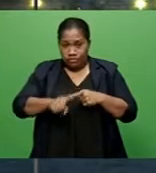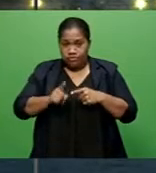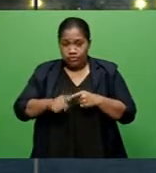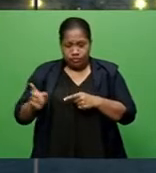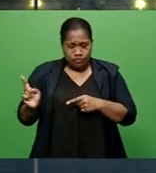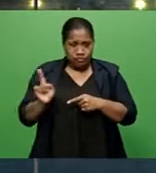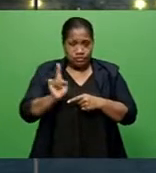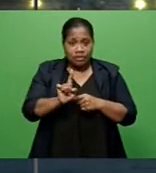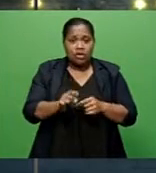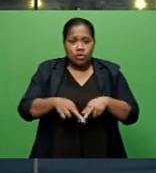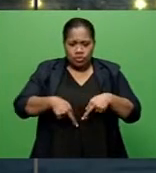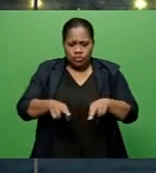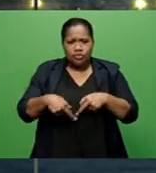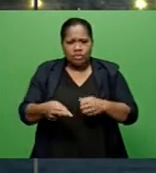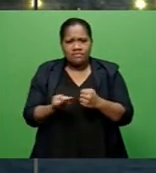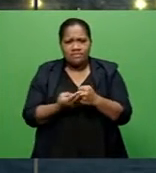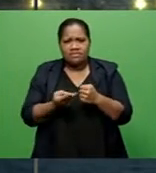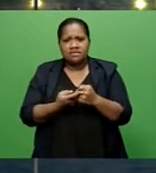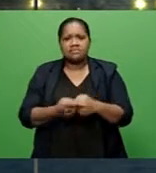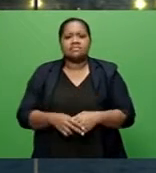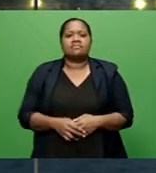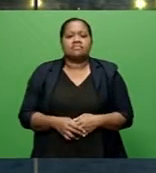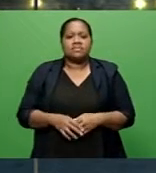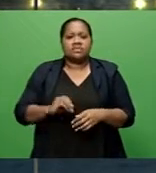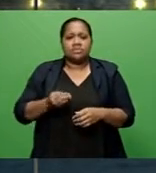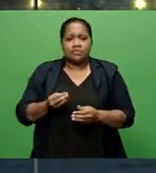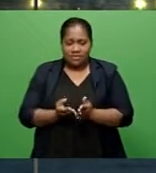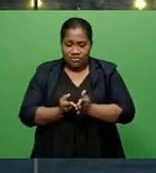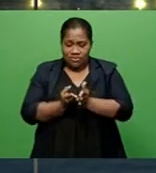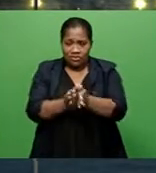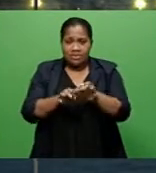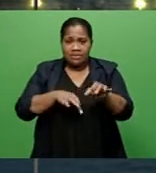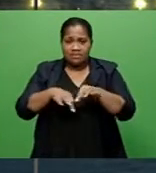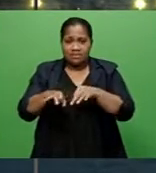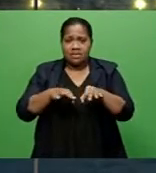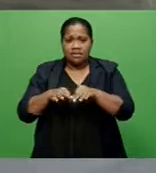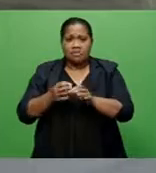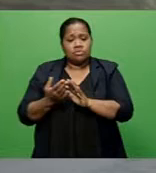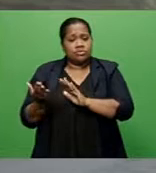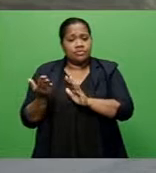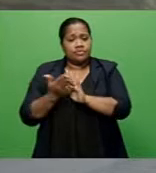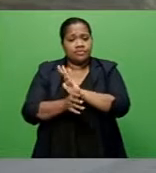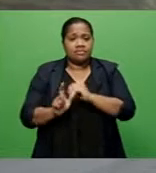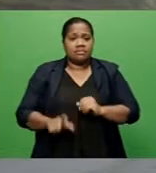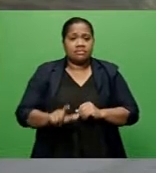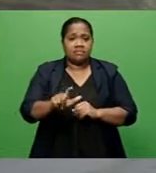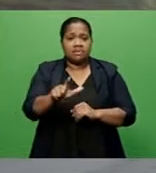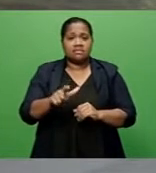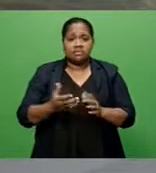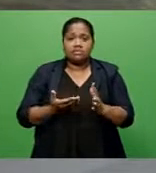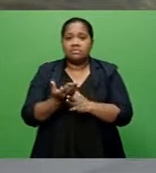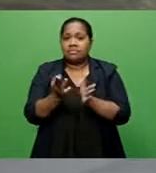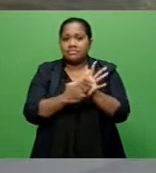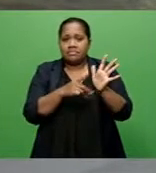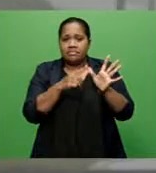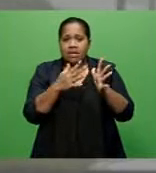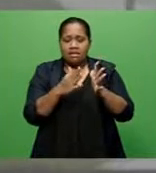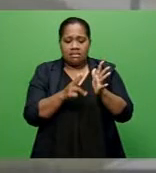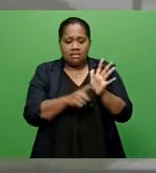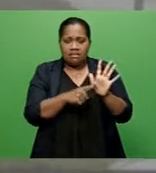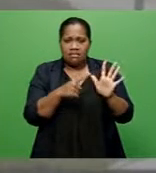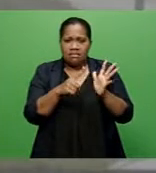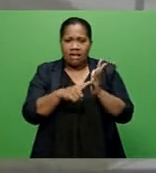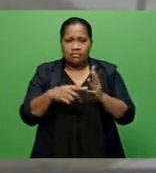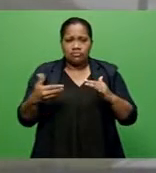One shipping operator, meanwhile, plans to service Lambasa via the Malau jetty. This landslip on Korosomo Hill